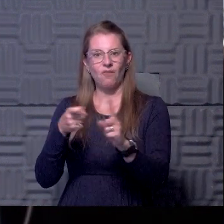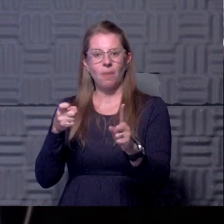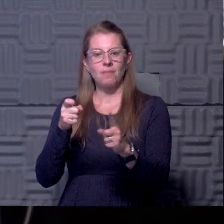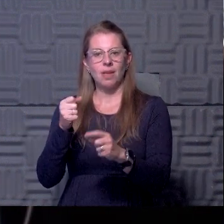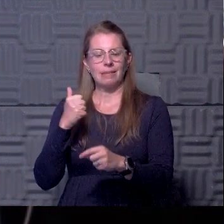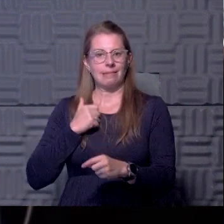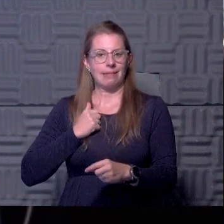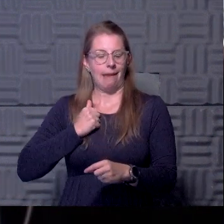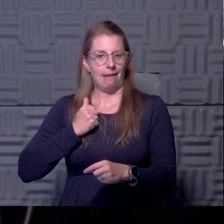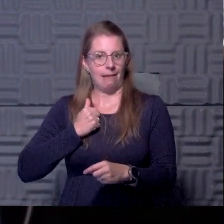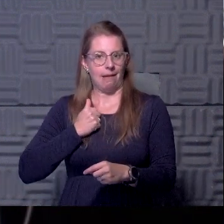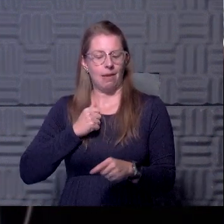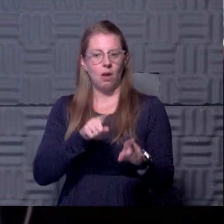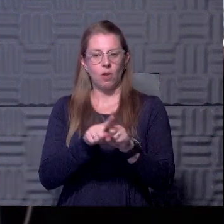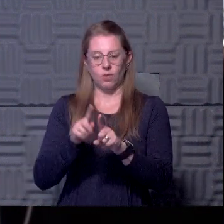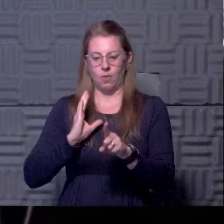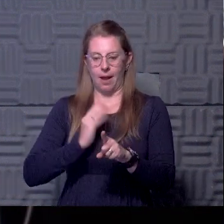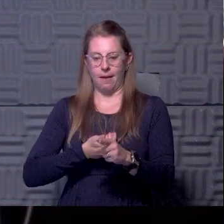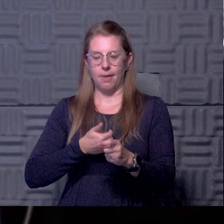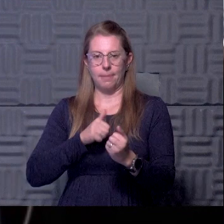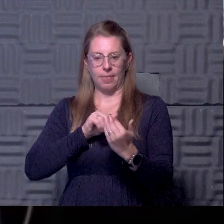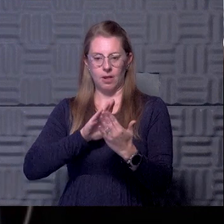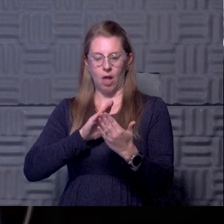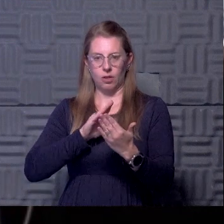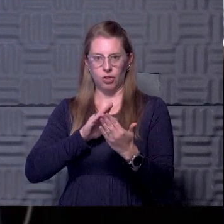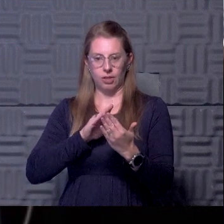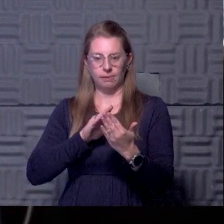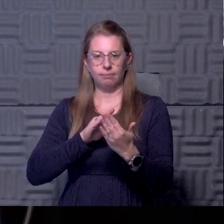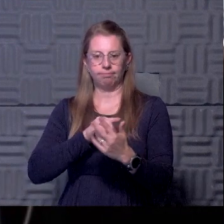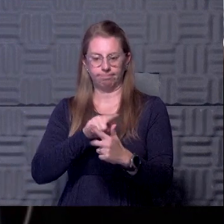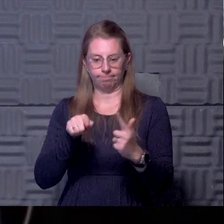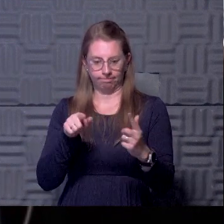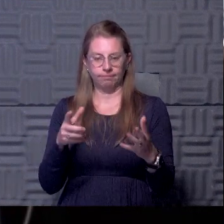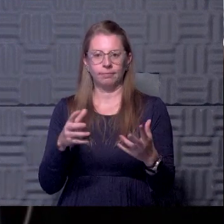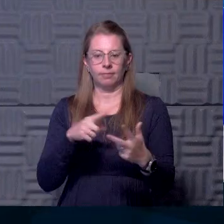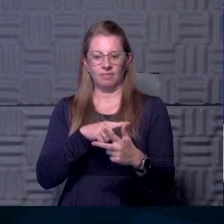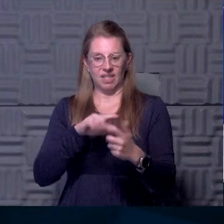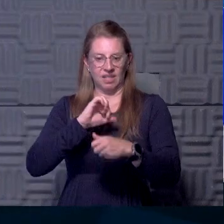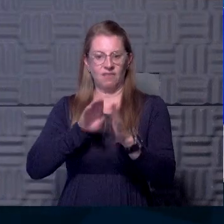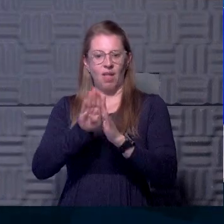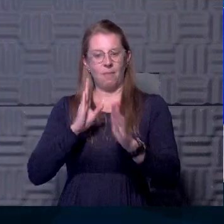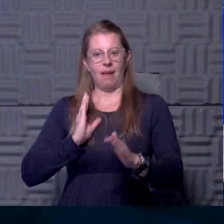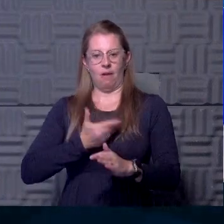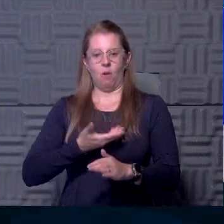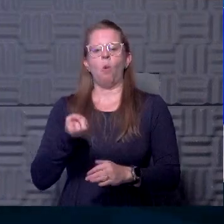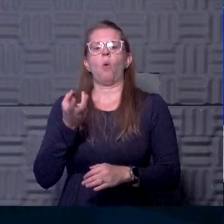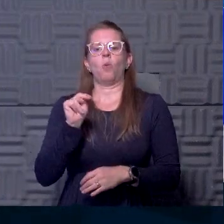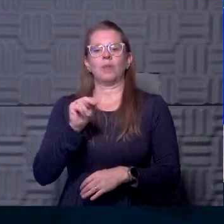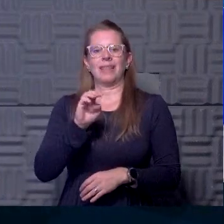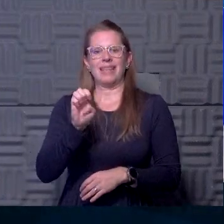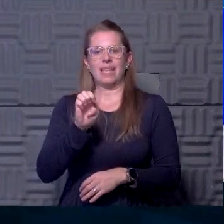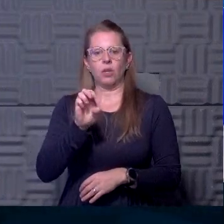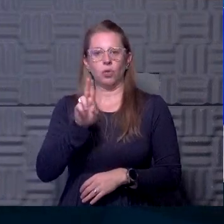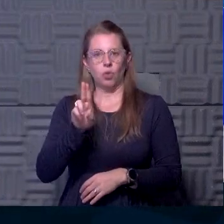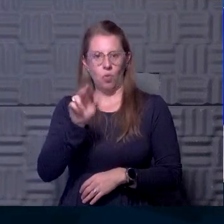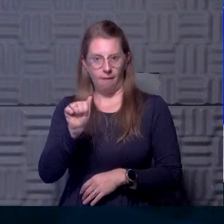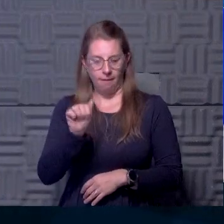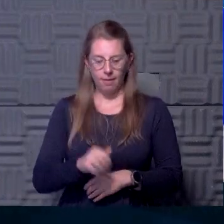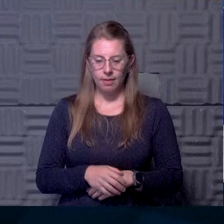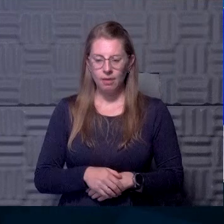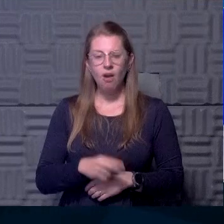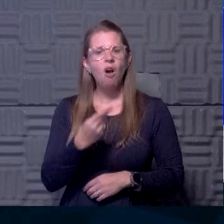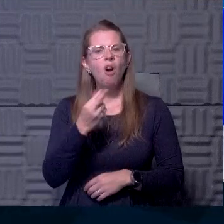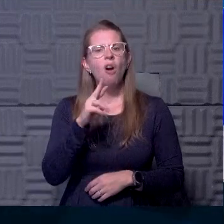and our own methodologies to, uh, come up with our own EUA. And so when you say that Harvard could be having their own